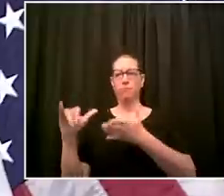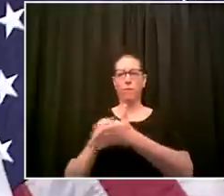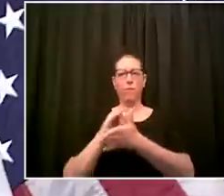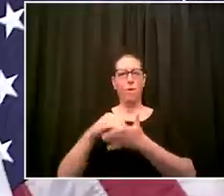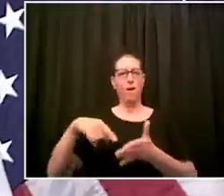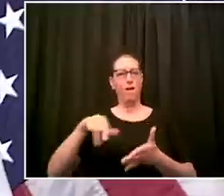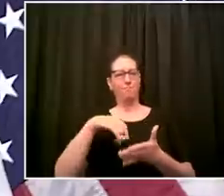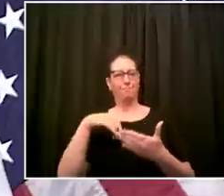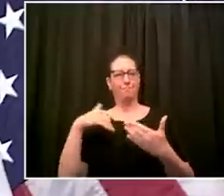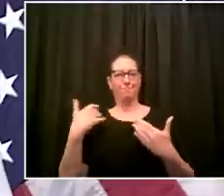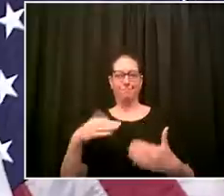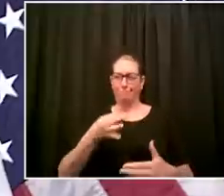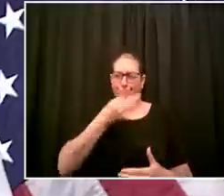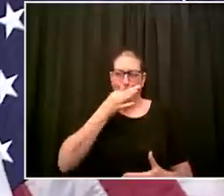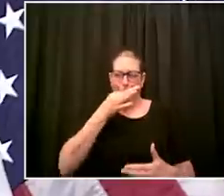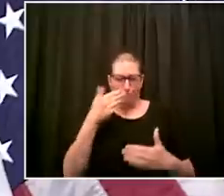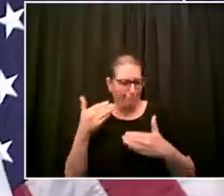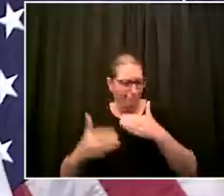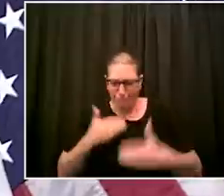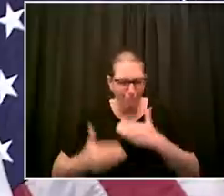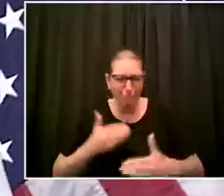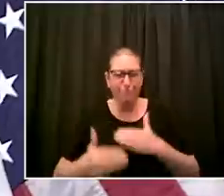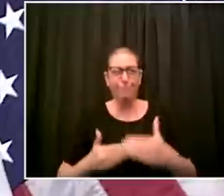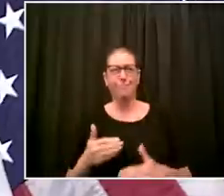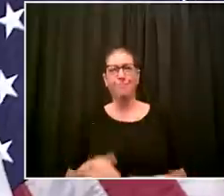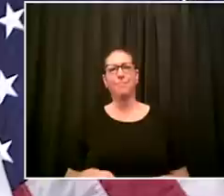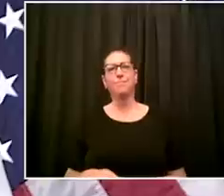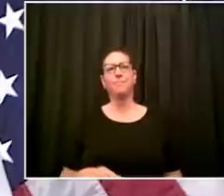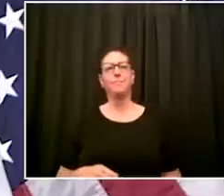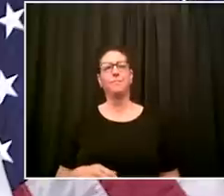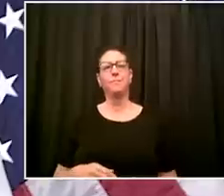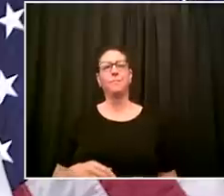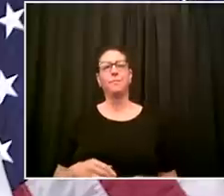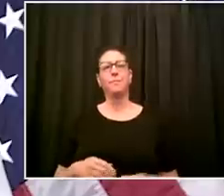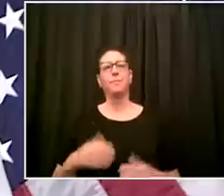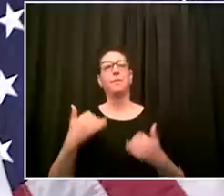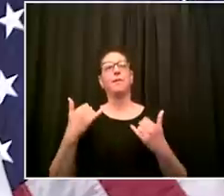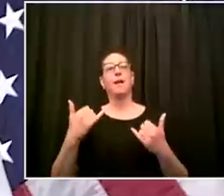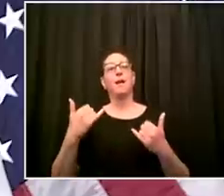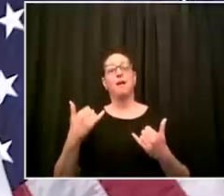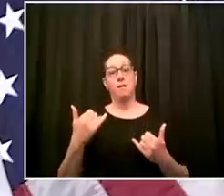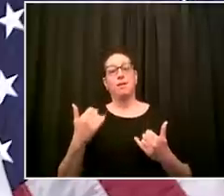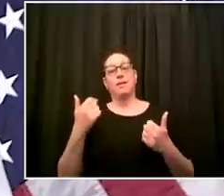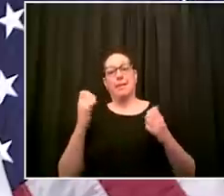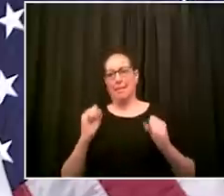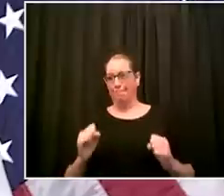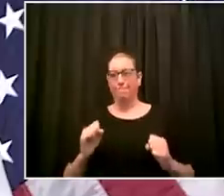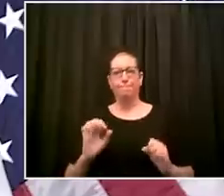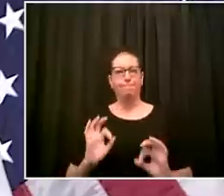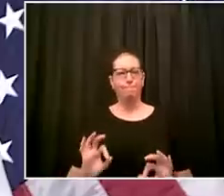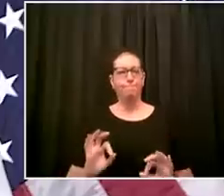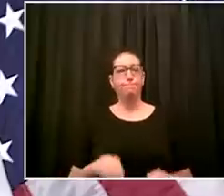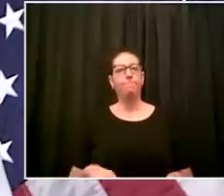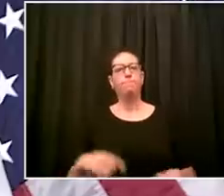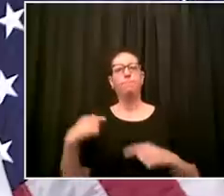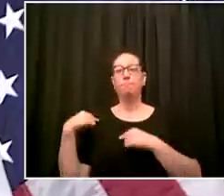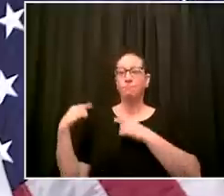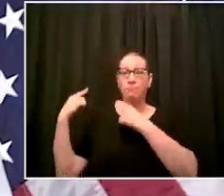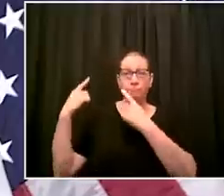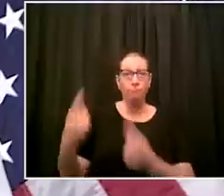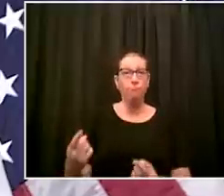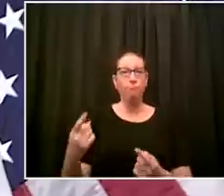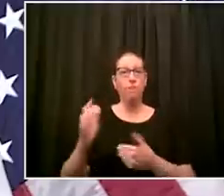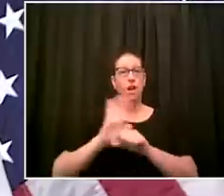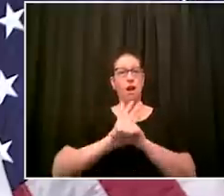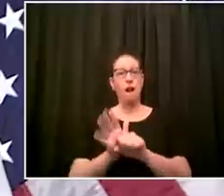now throughout this crisis we've said the thing we've lacked from day one the